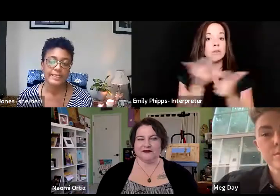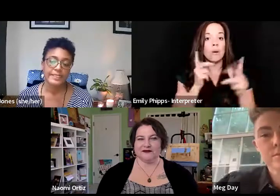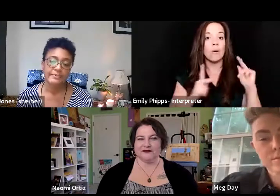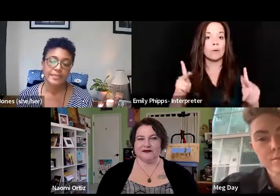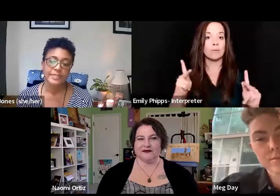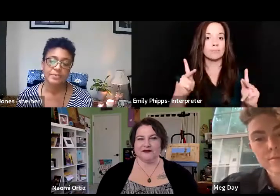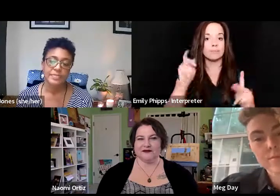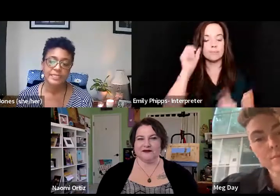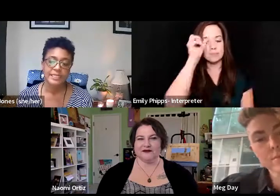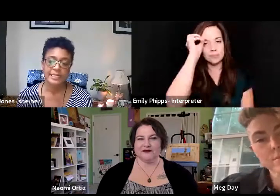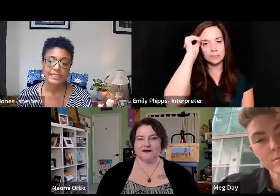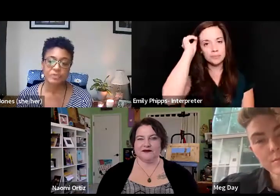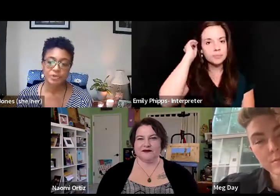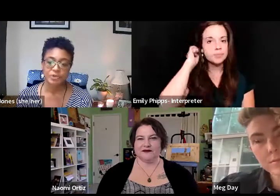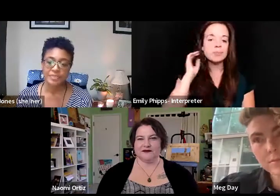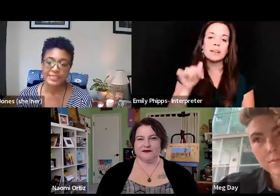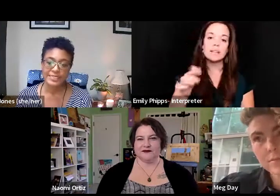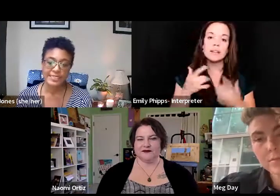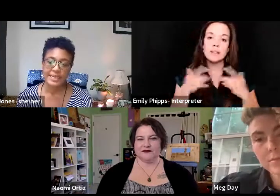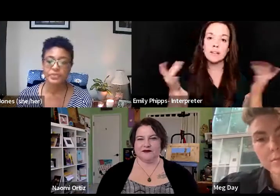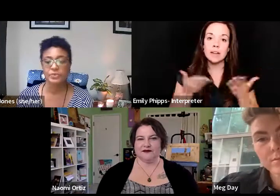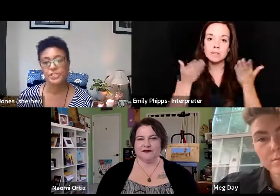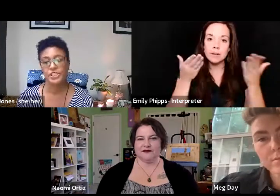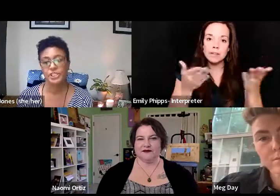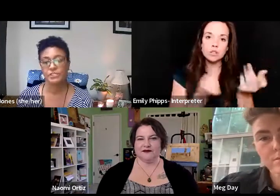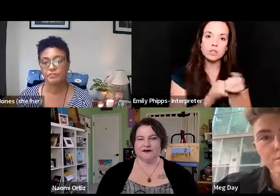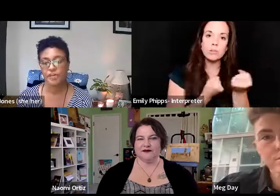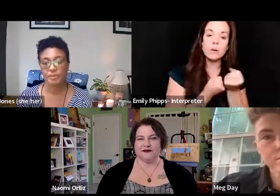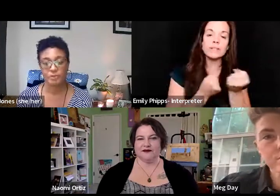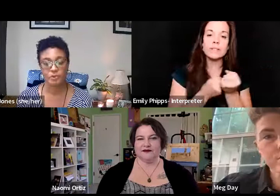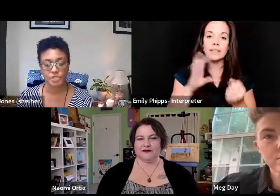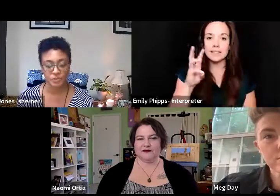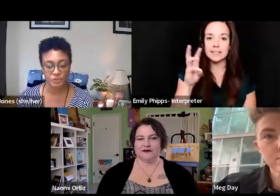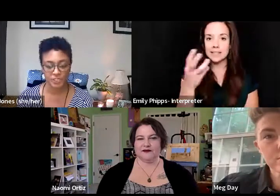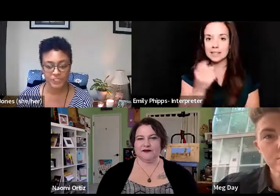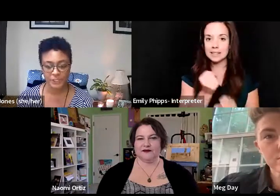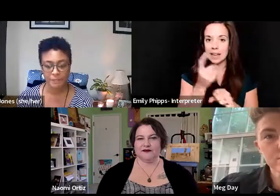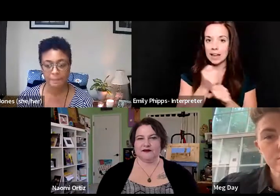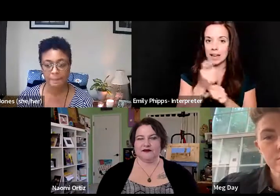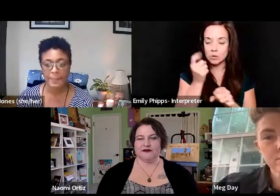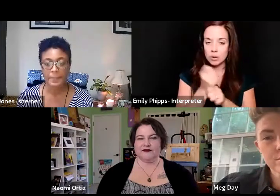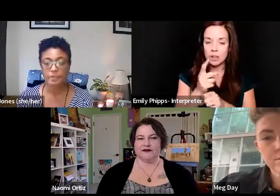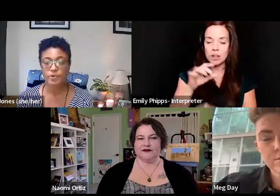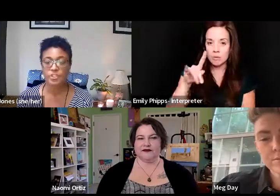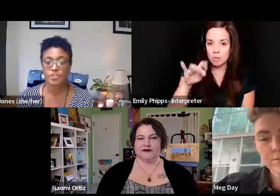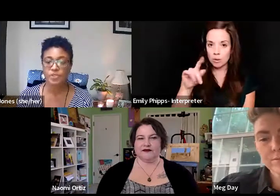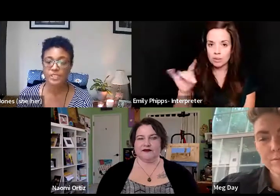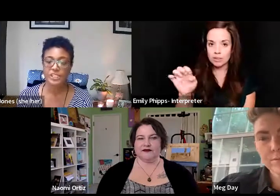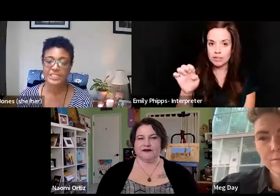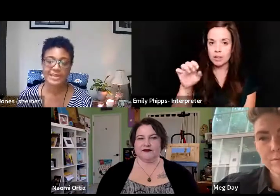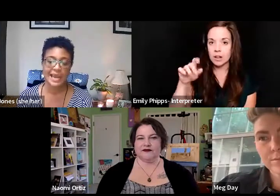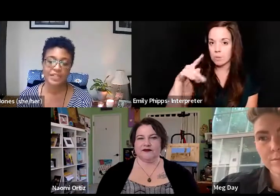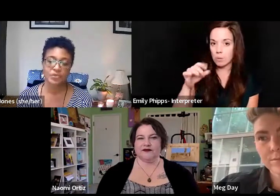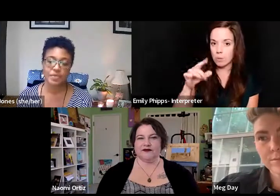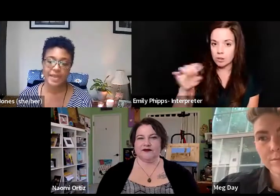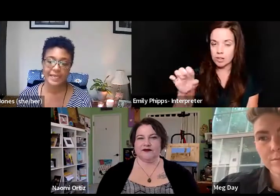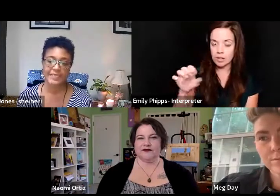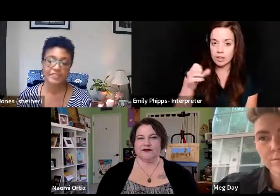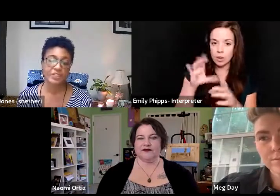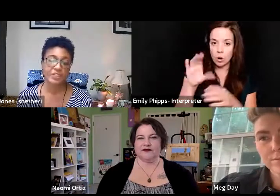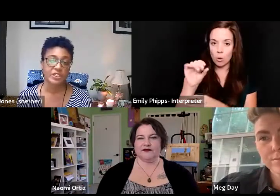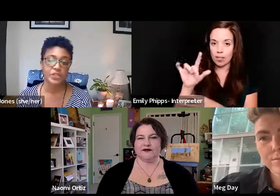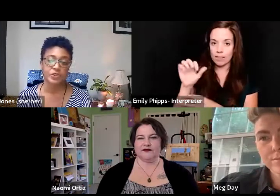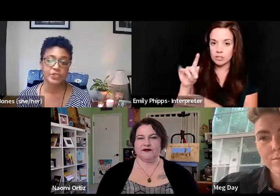This event is presented in support of the sixth annual initiative of the Portree Coalition. The Portree Coalition is a national